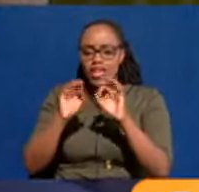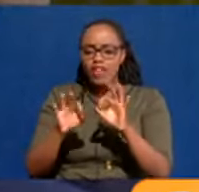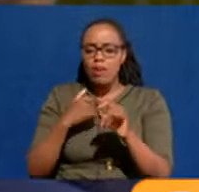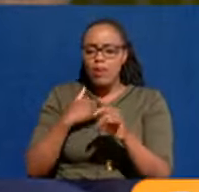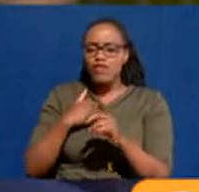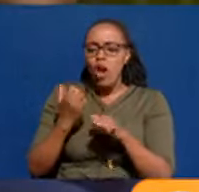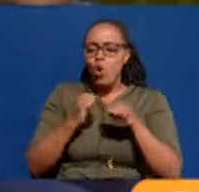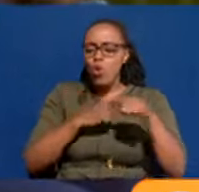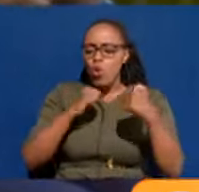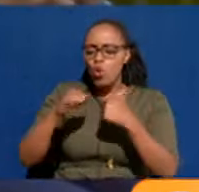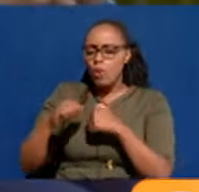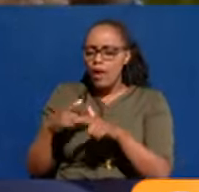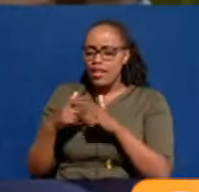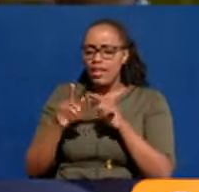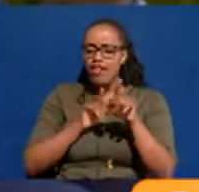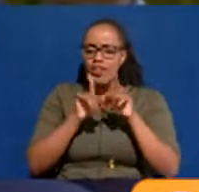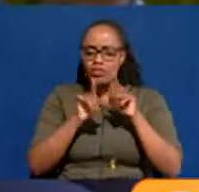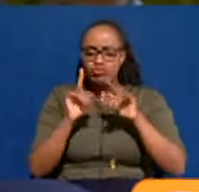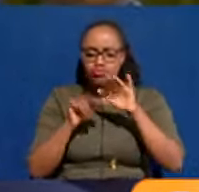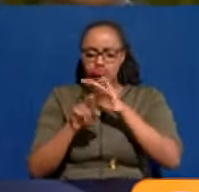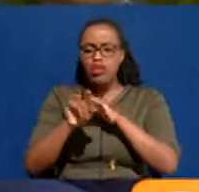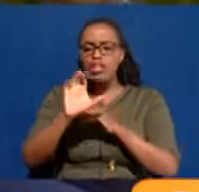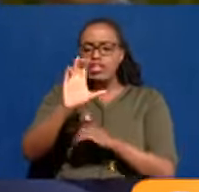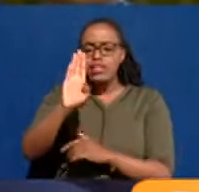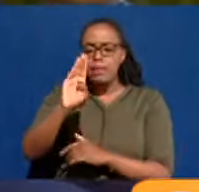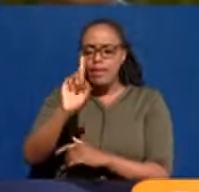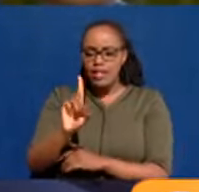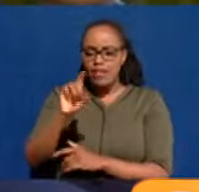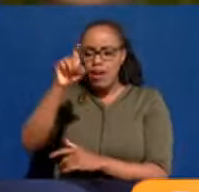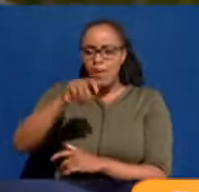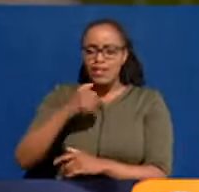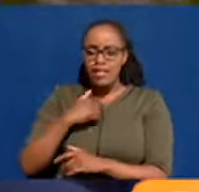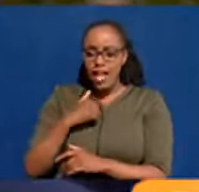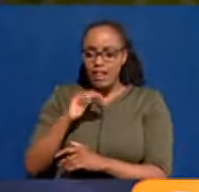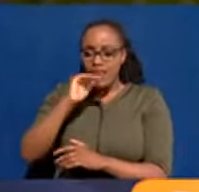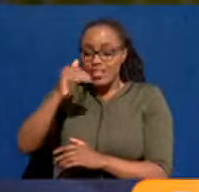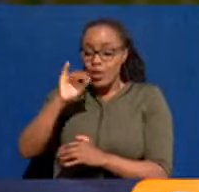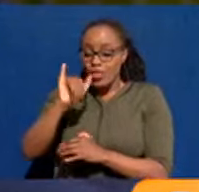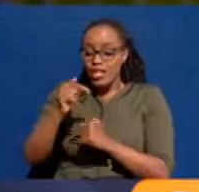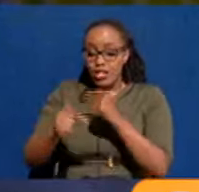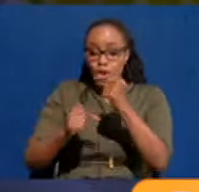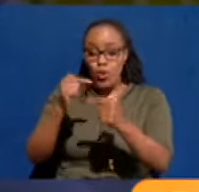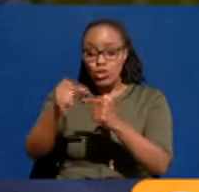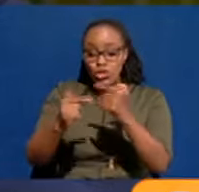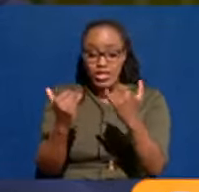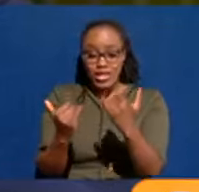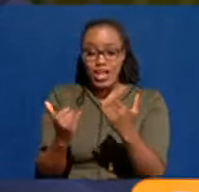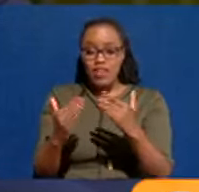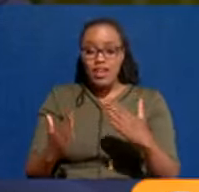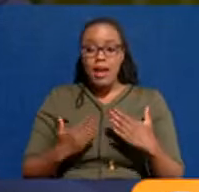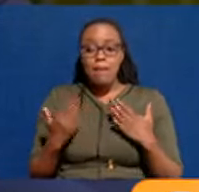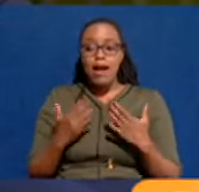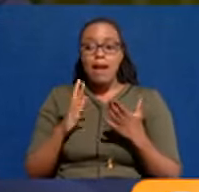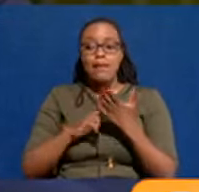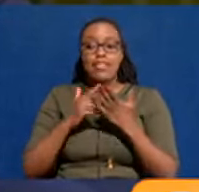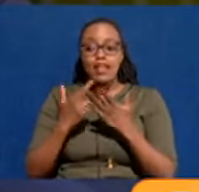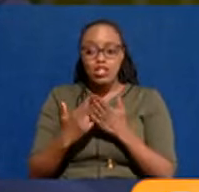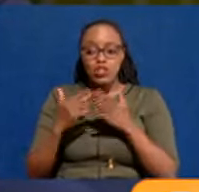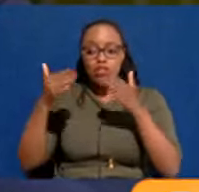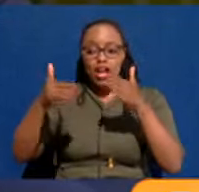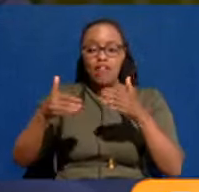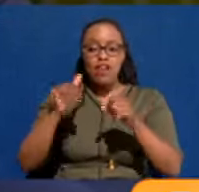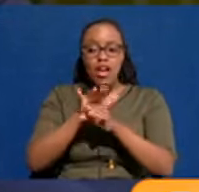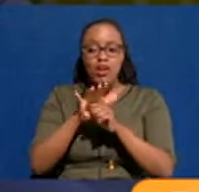there must be a shuttle to bring you into the CBD. And that goes around. We must have the tram. And so that is ongoing. And I'm very glad that the resources are actually available.